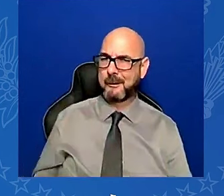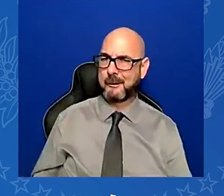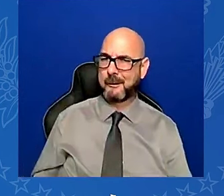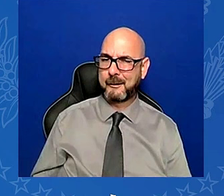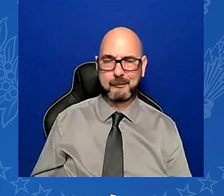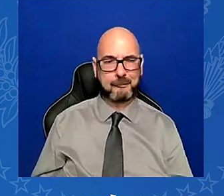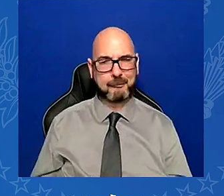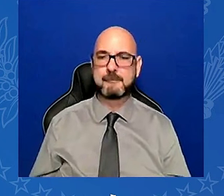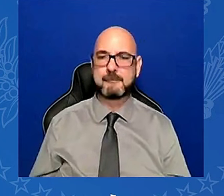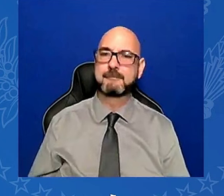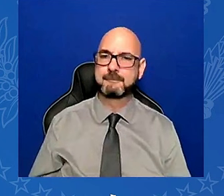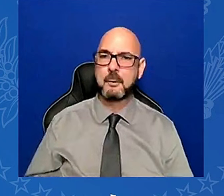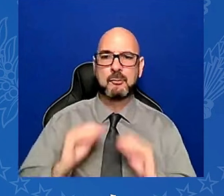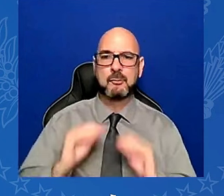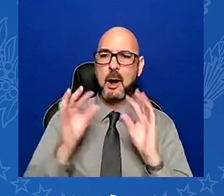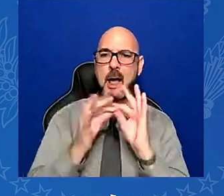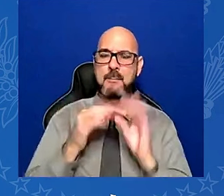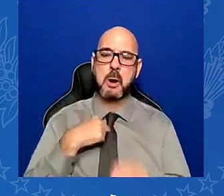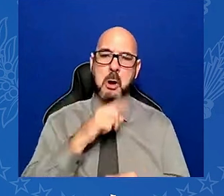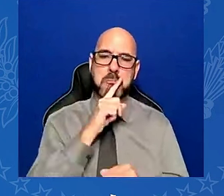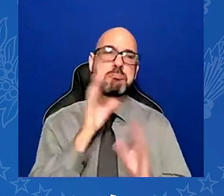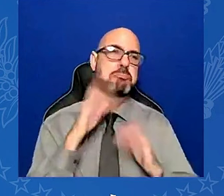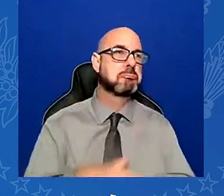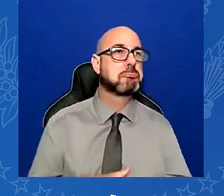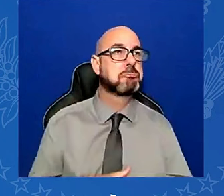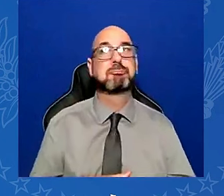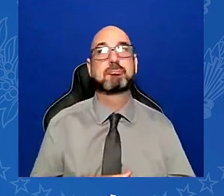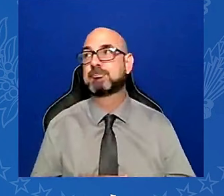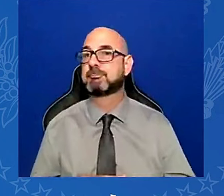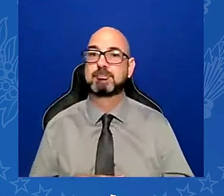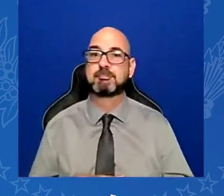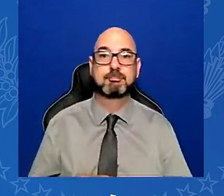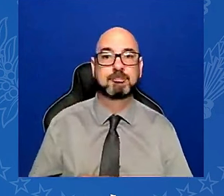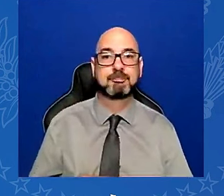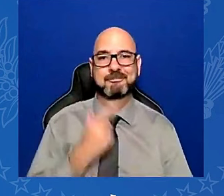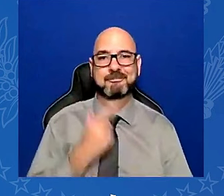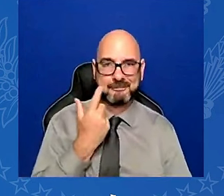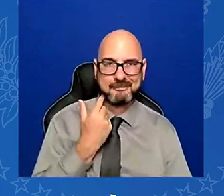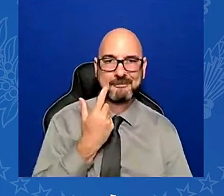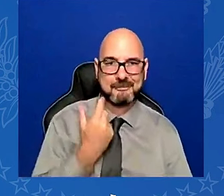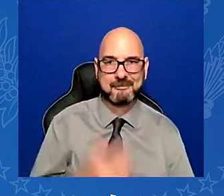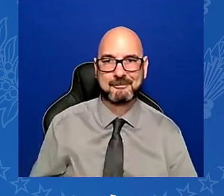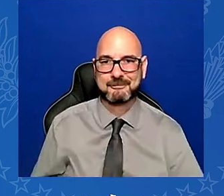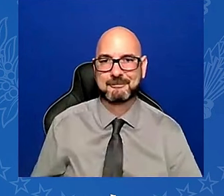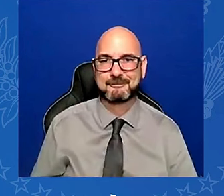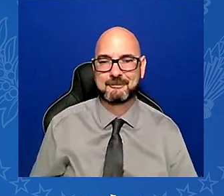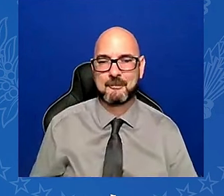Hey, if that's what it takes to get the New York Times to say I'm active and effective, I'm poor.